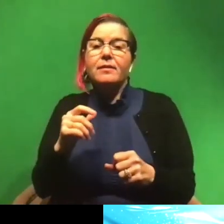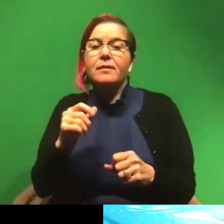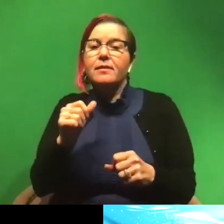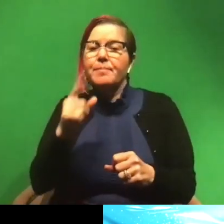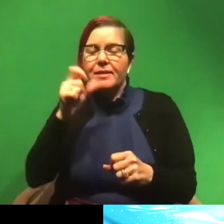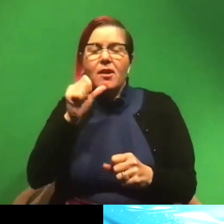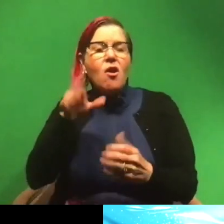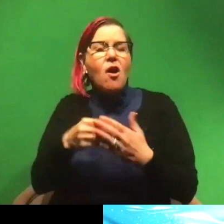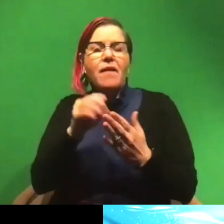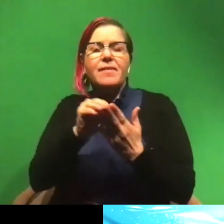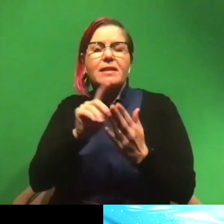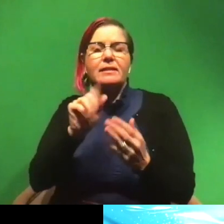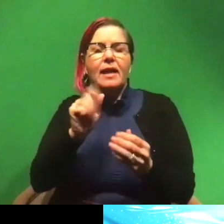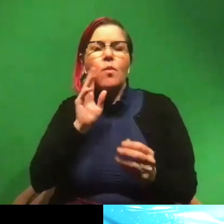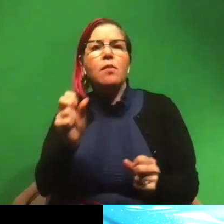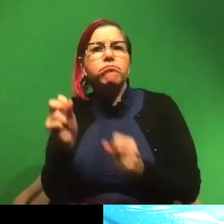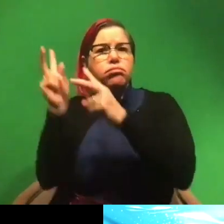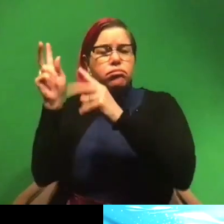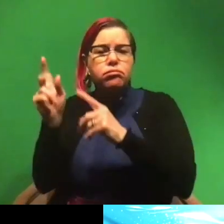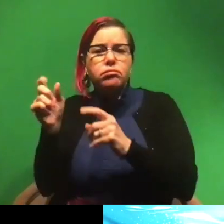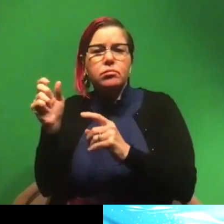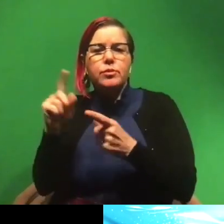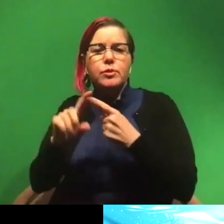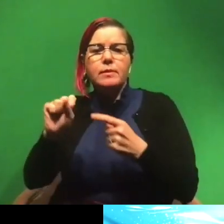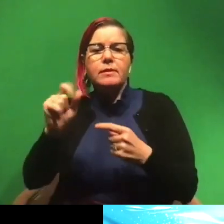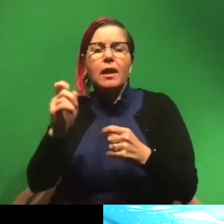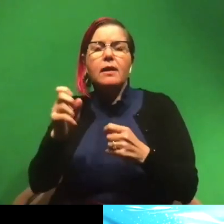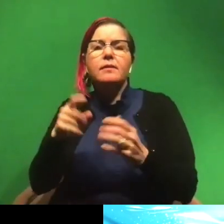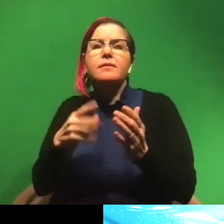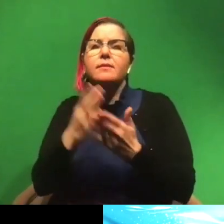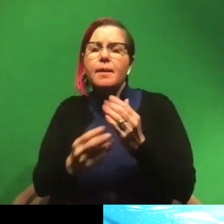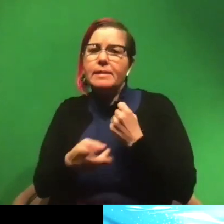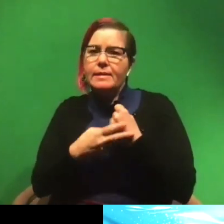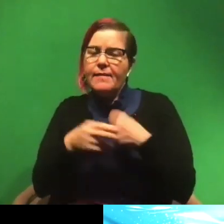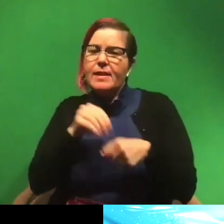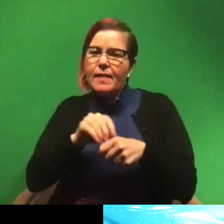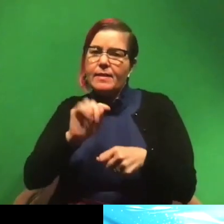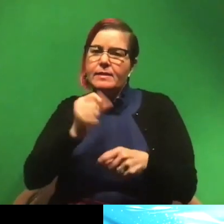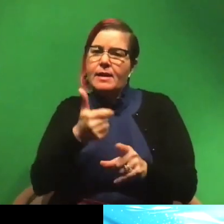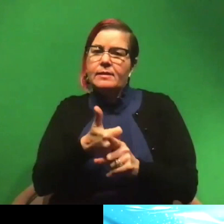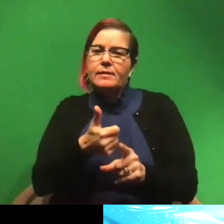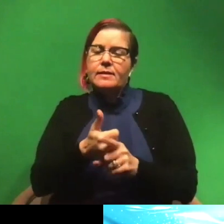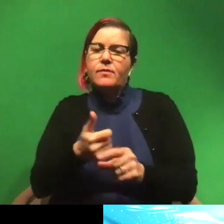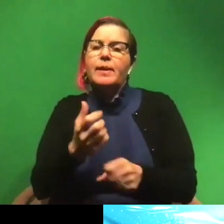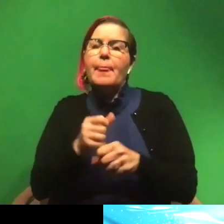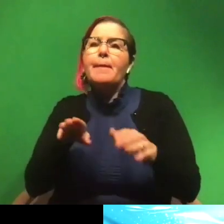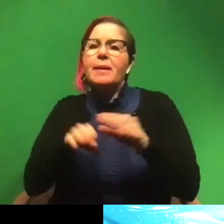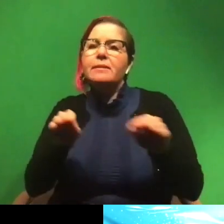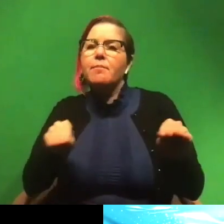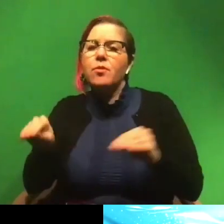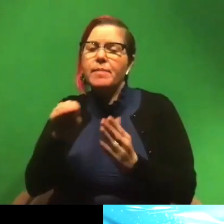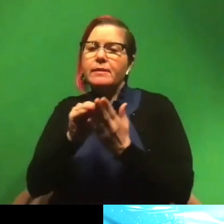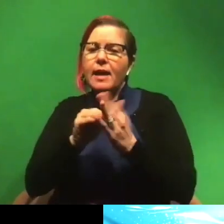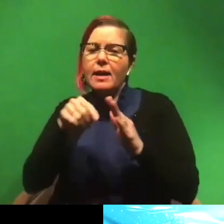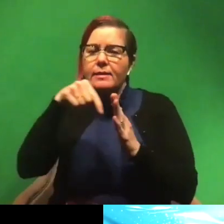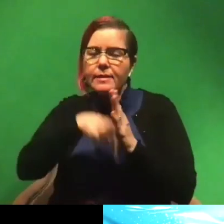is submitted to the satellite. Some of it is saved on the tag. We get all of the like basic movement data and depth